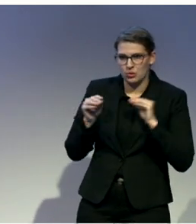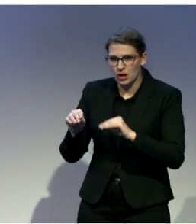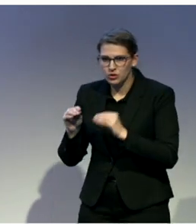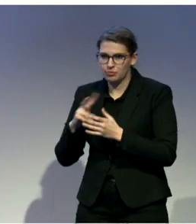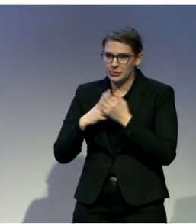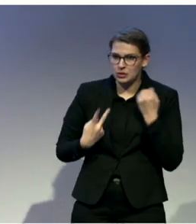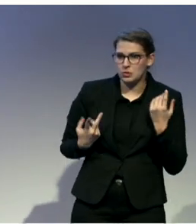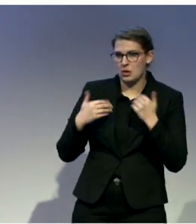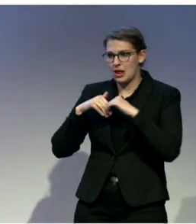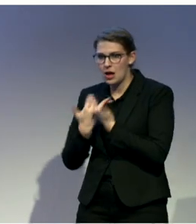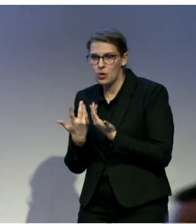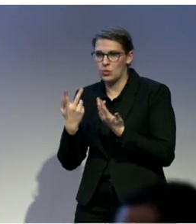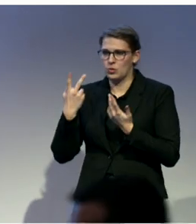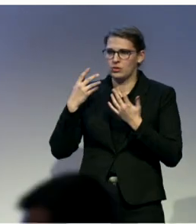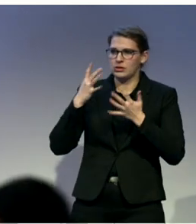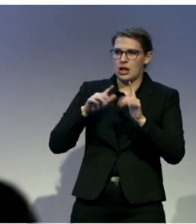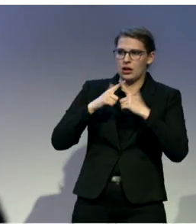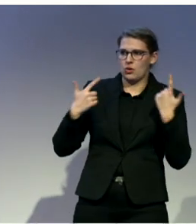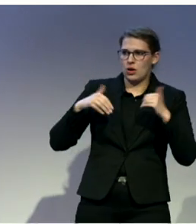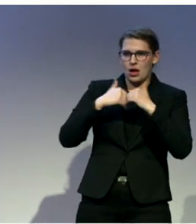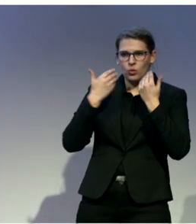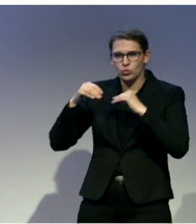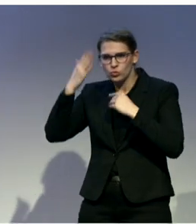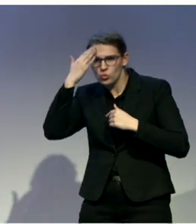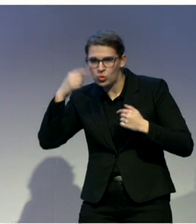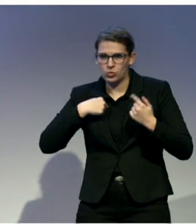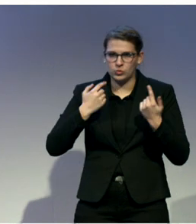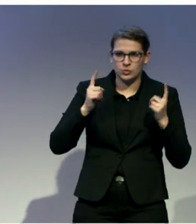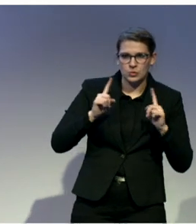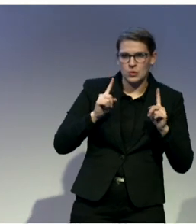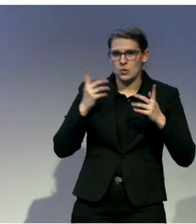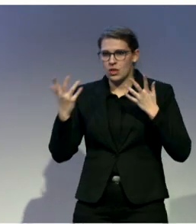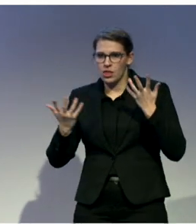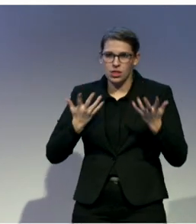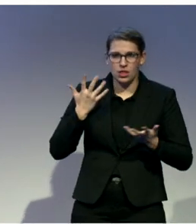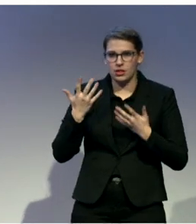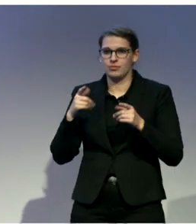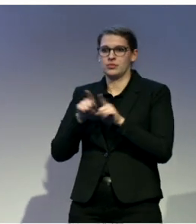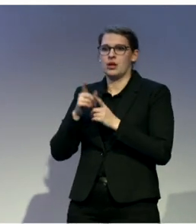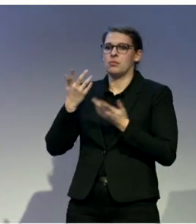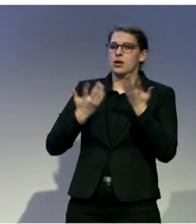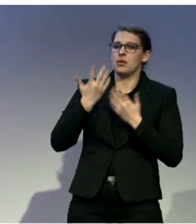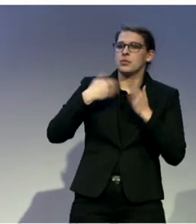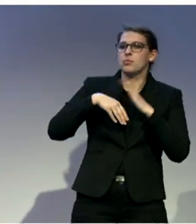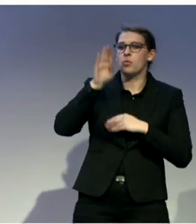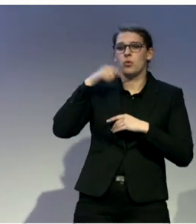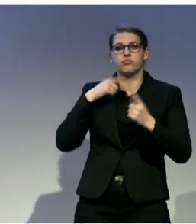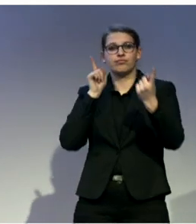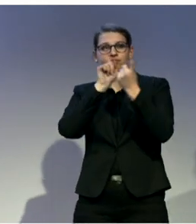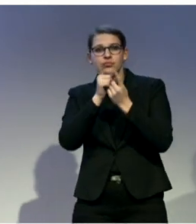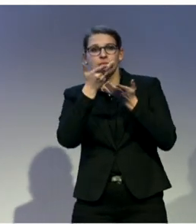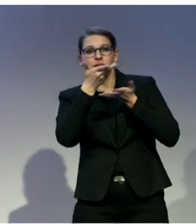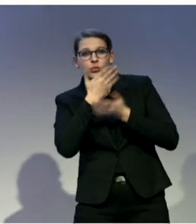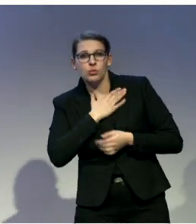it. Although, well, they immediately get counseling about technical devices or speech